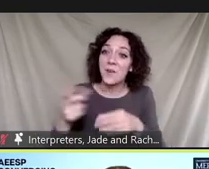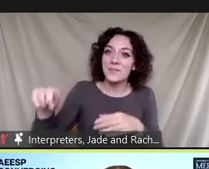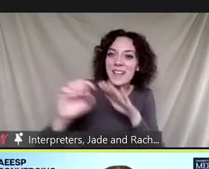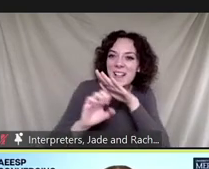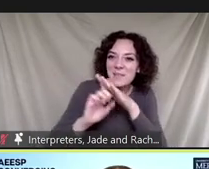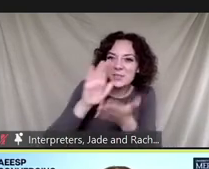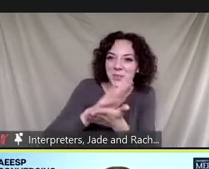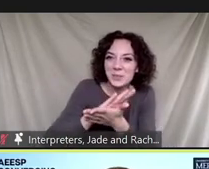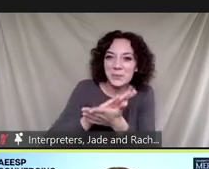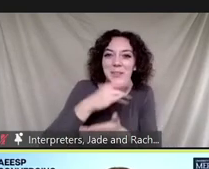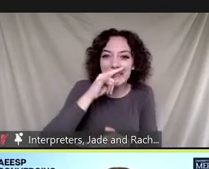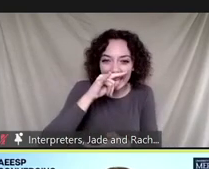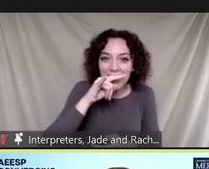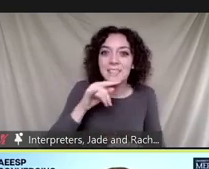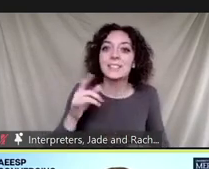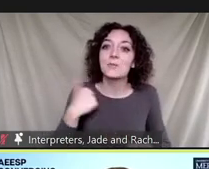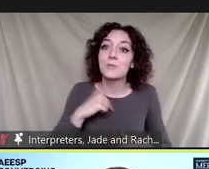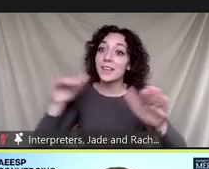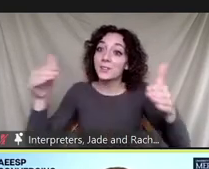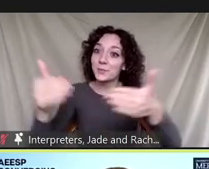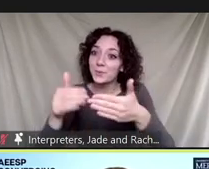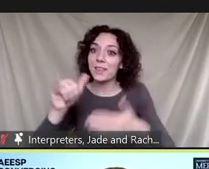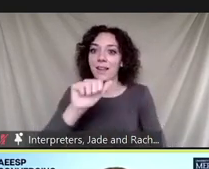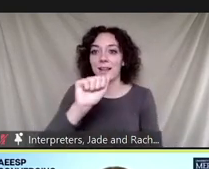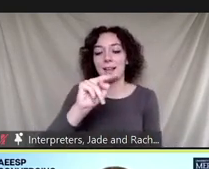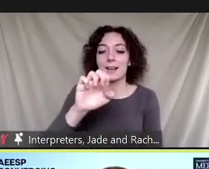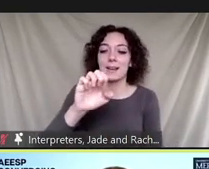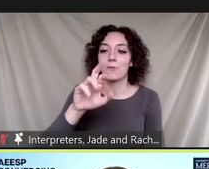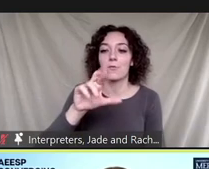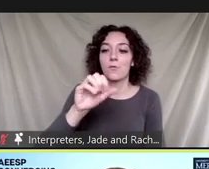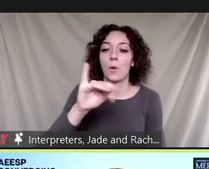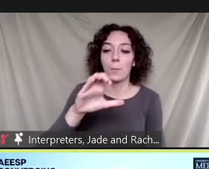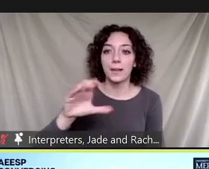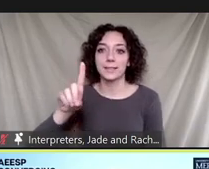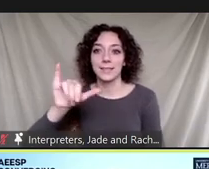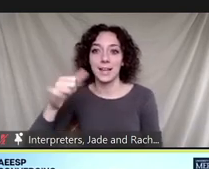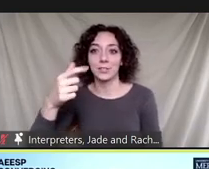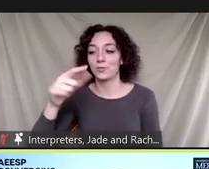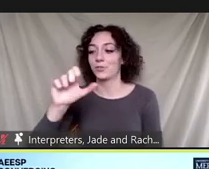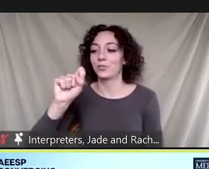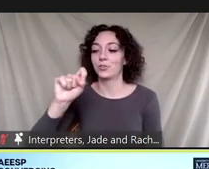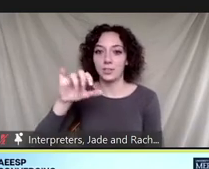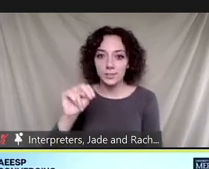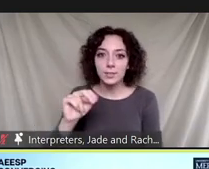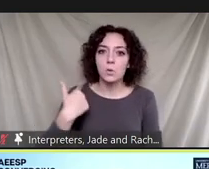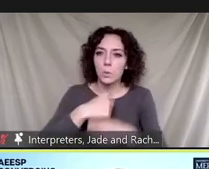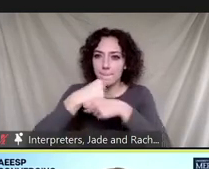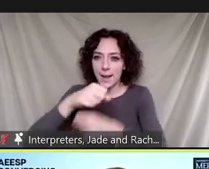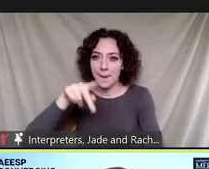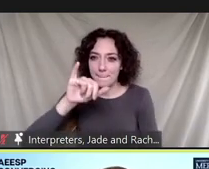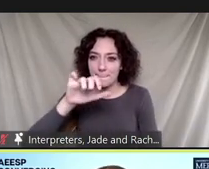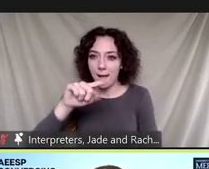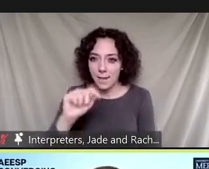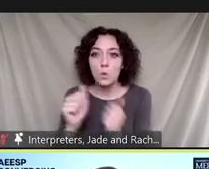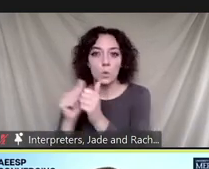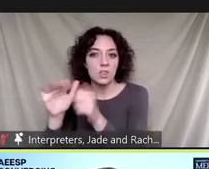and introducing them to anaerobic digestion we built a pilot scale digester with the local construction company